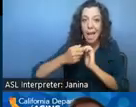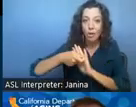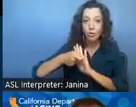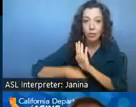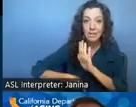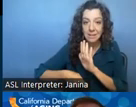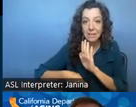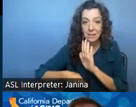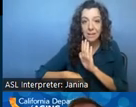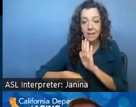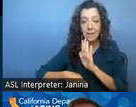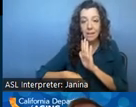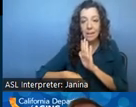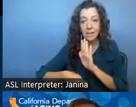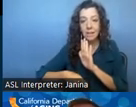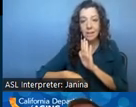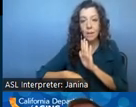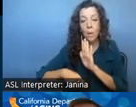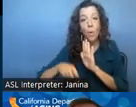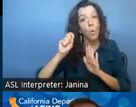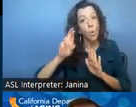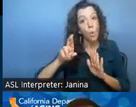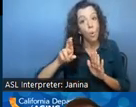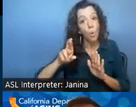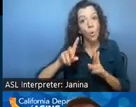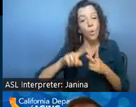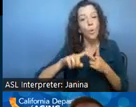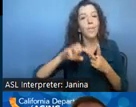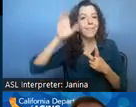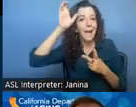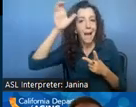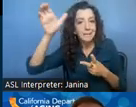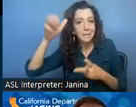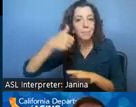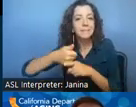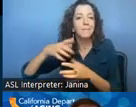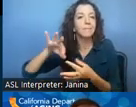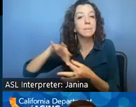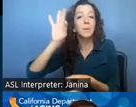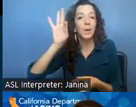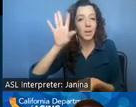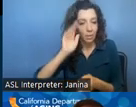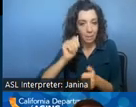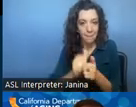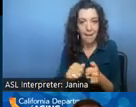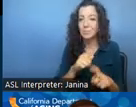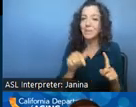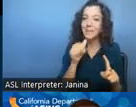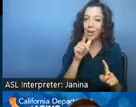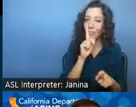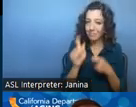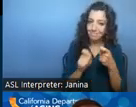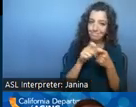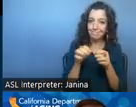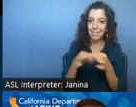as the in the policy bill or sort of the concept goes through right um not necessarily with the same